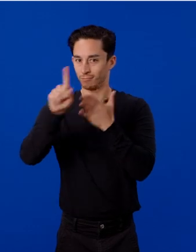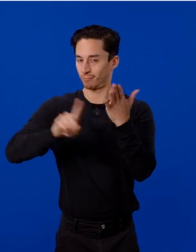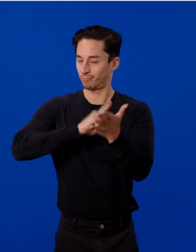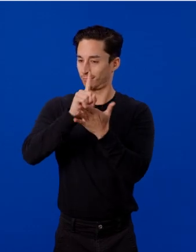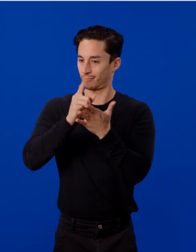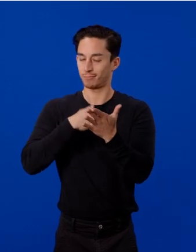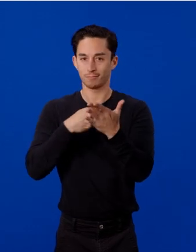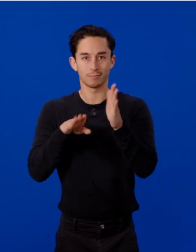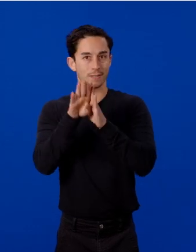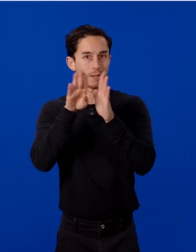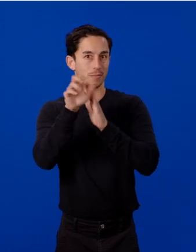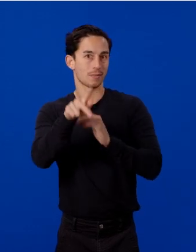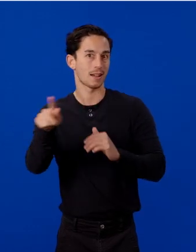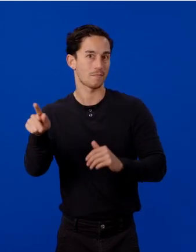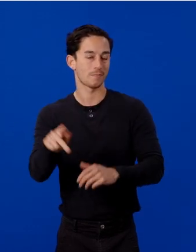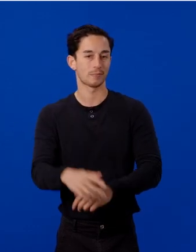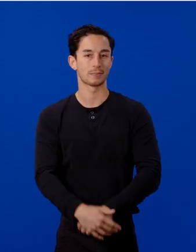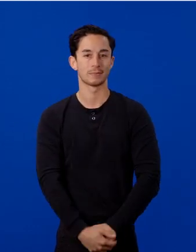the app.